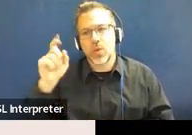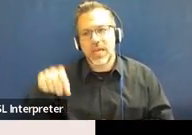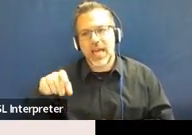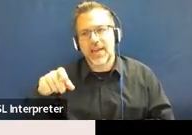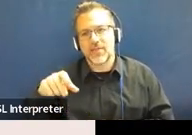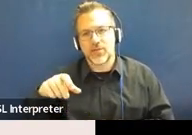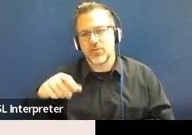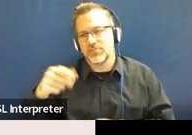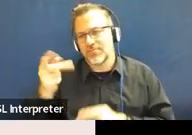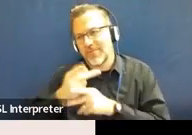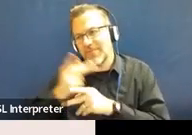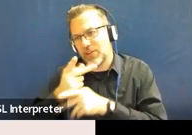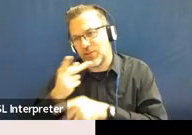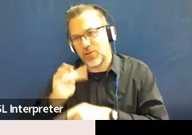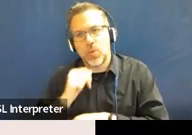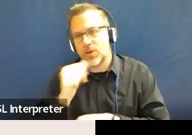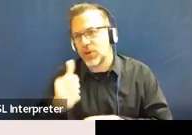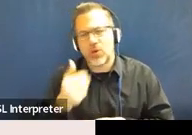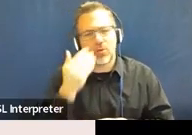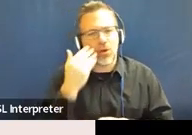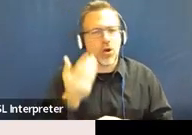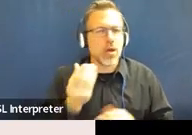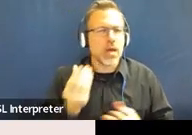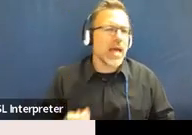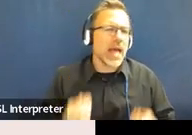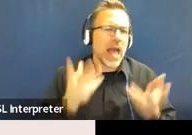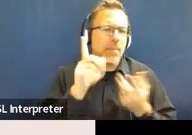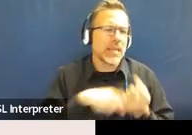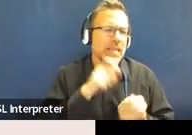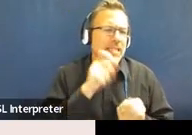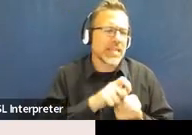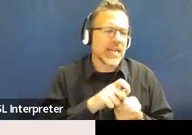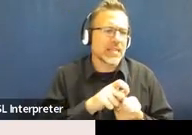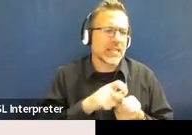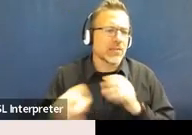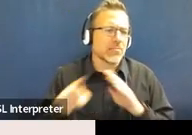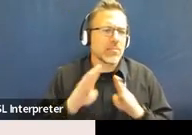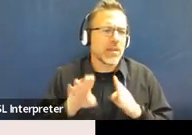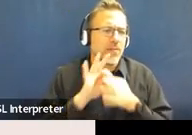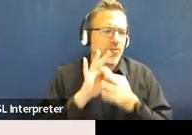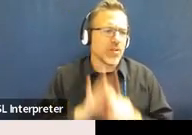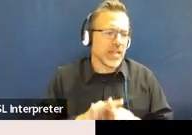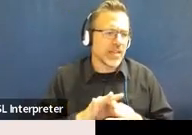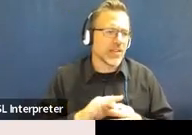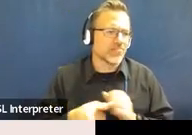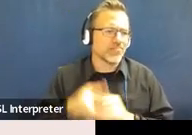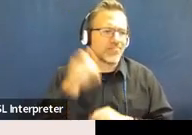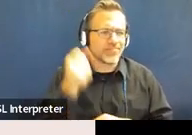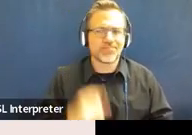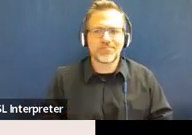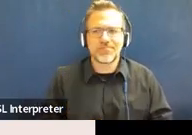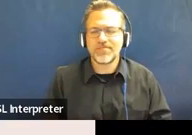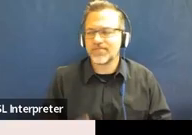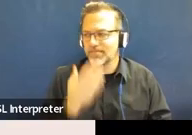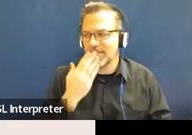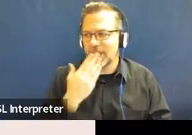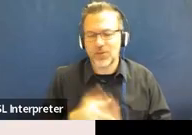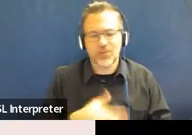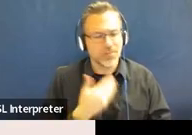get. We don't get anything specific to manifestation determinations. Okay. Thank you. Yeah, you're welcome.